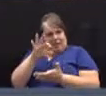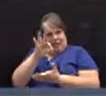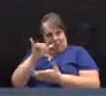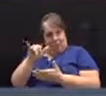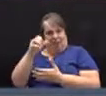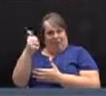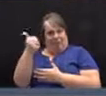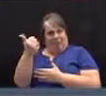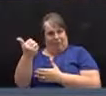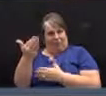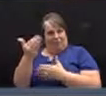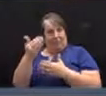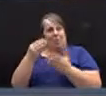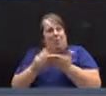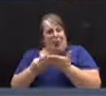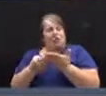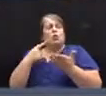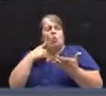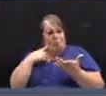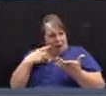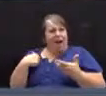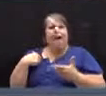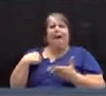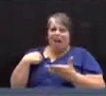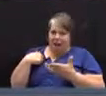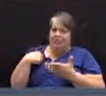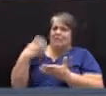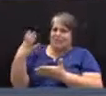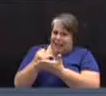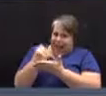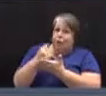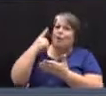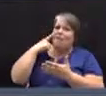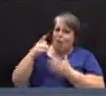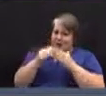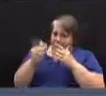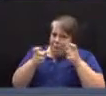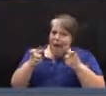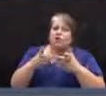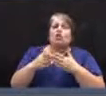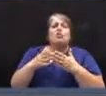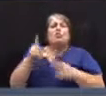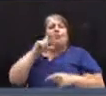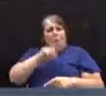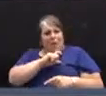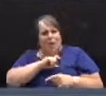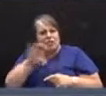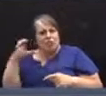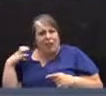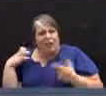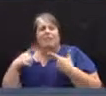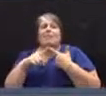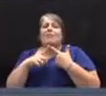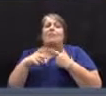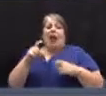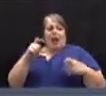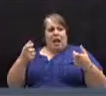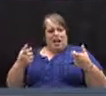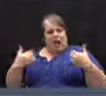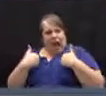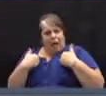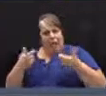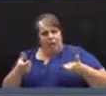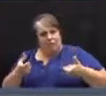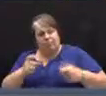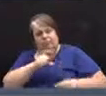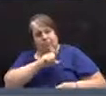budget, salary for a town manager, an assistant town manager, salary for a police chief, salary for an animal control officer at 30